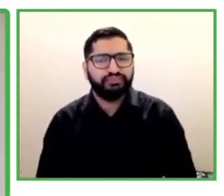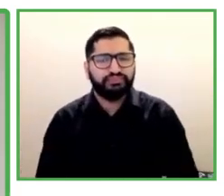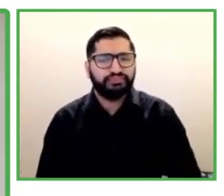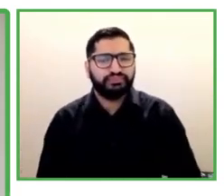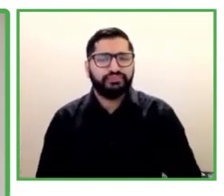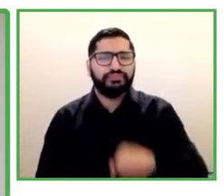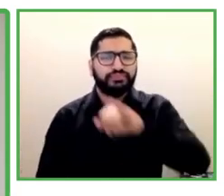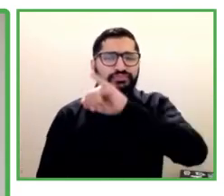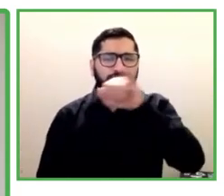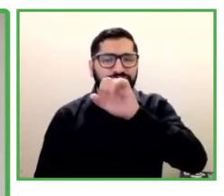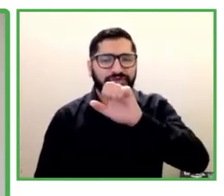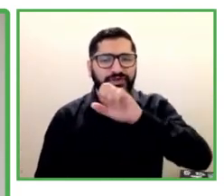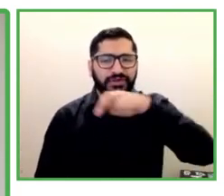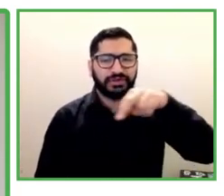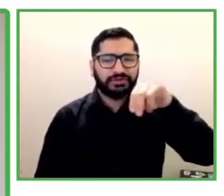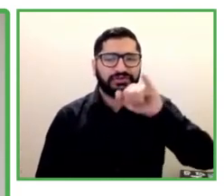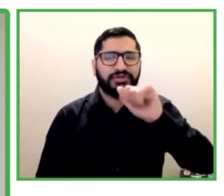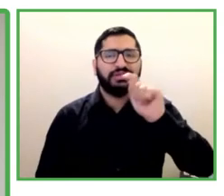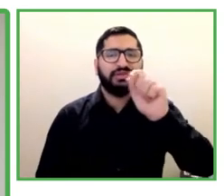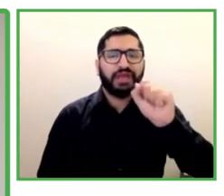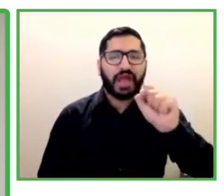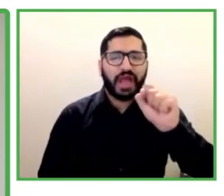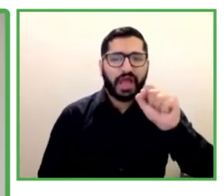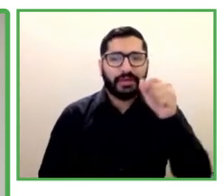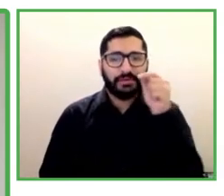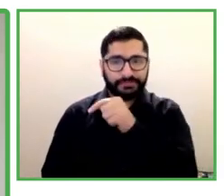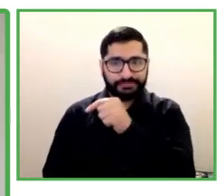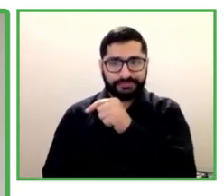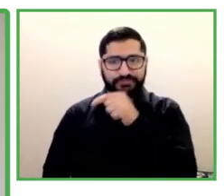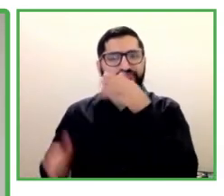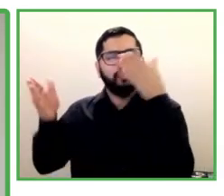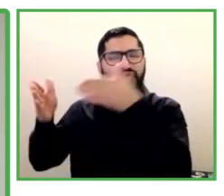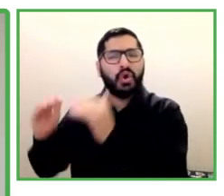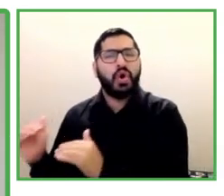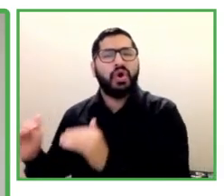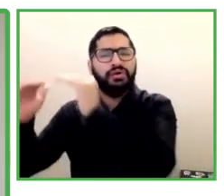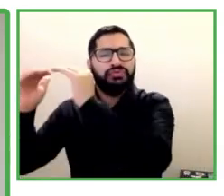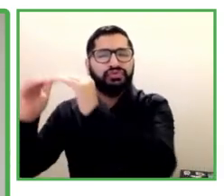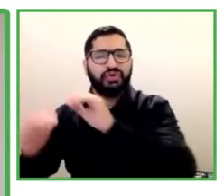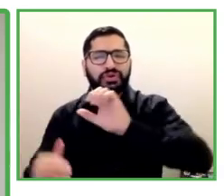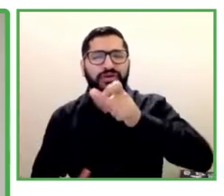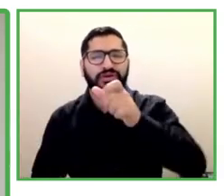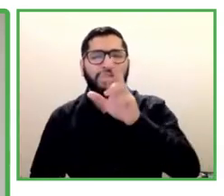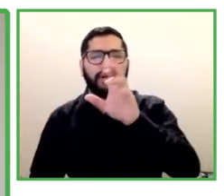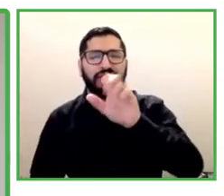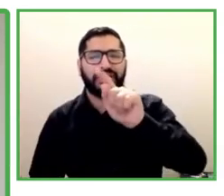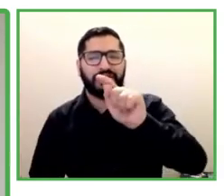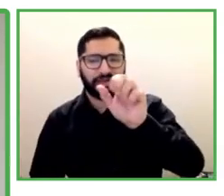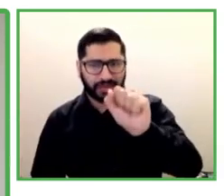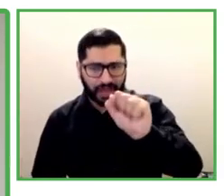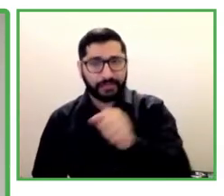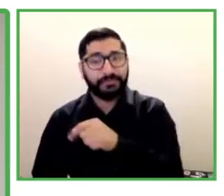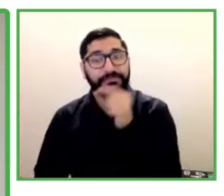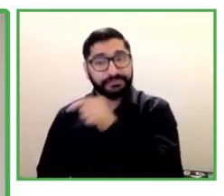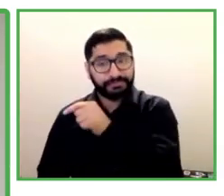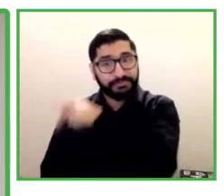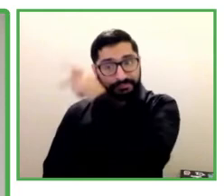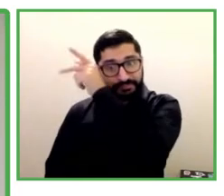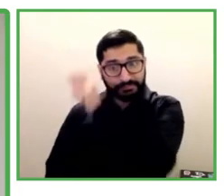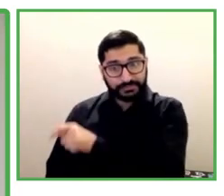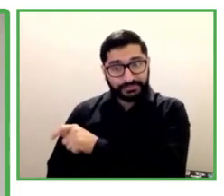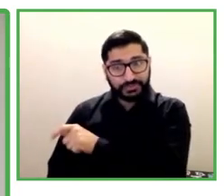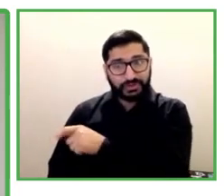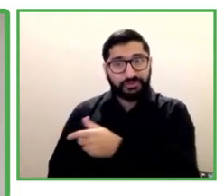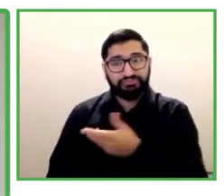that enables people with sight or hearing loss to experience fully accessible cinema. Senet